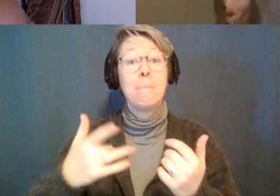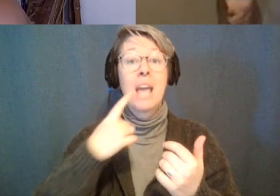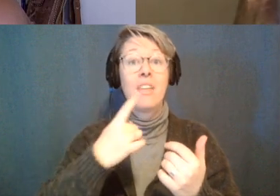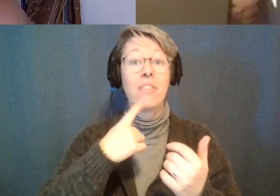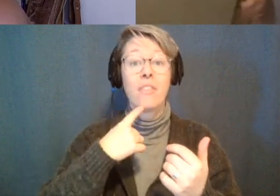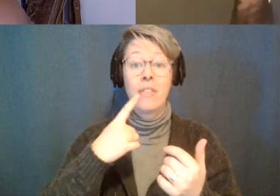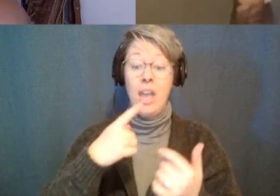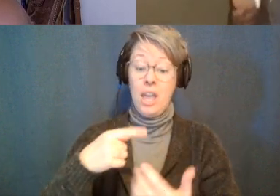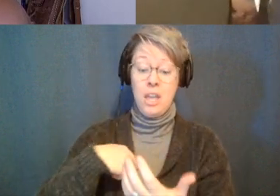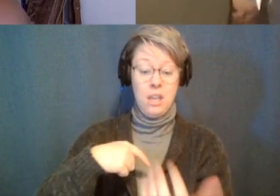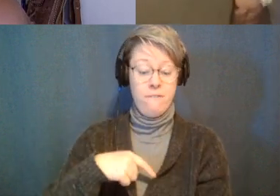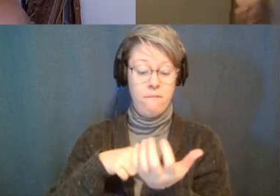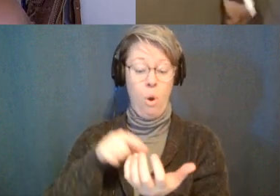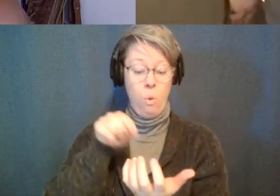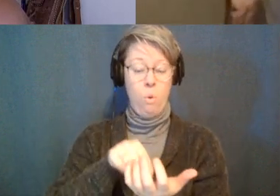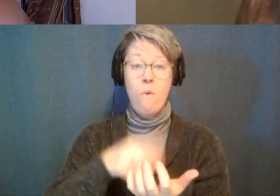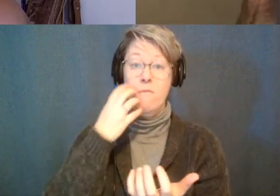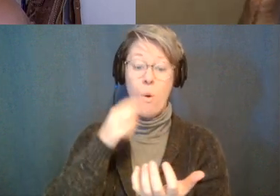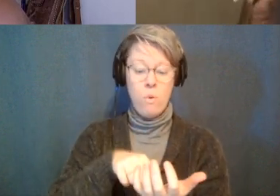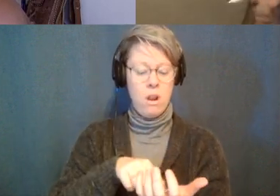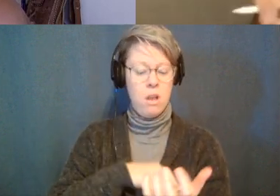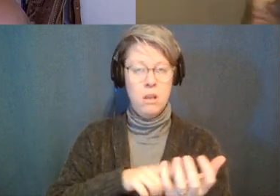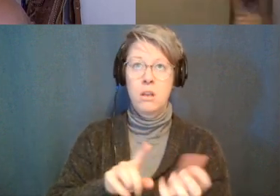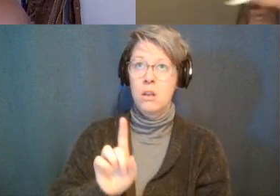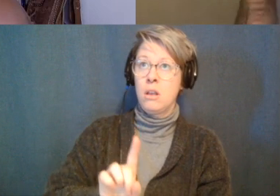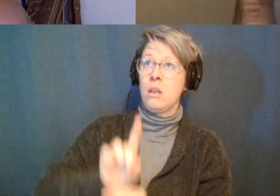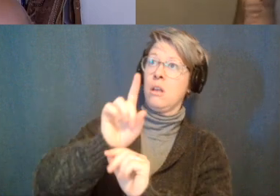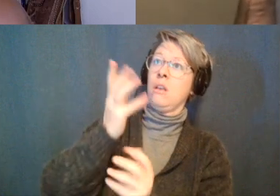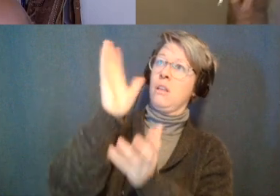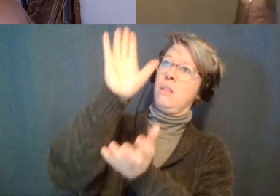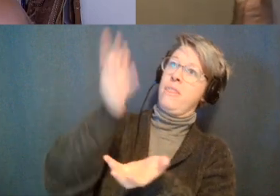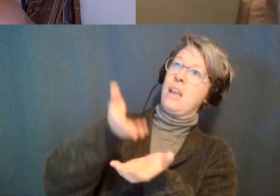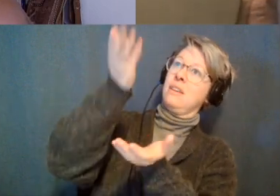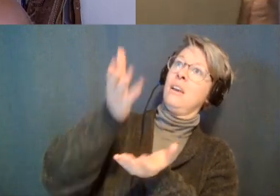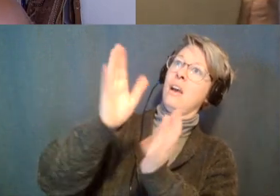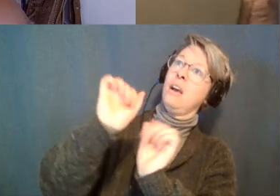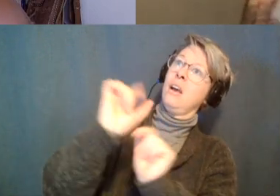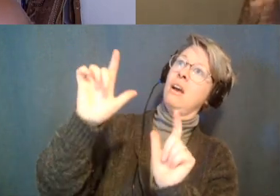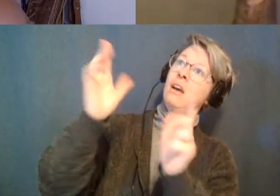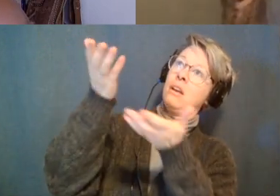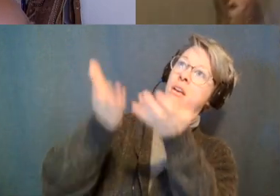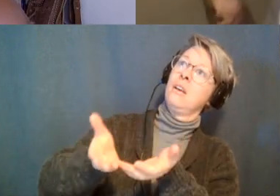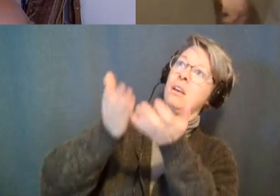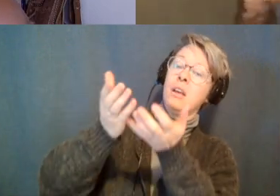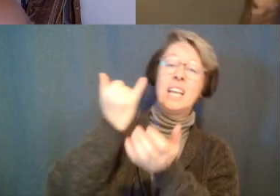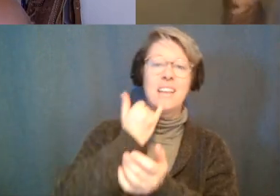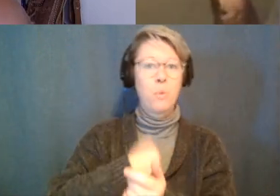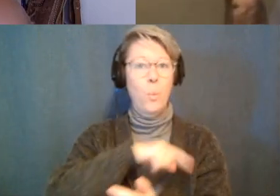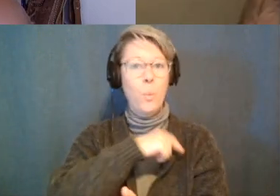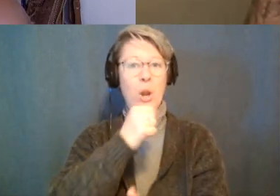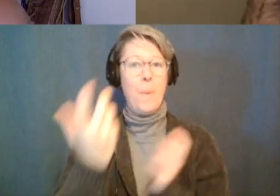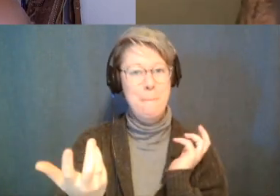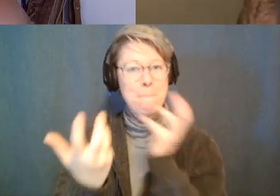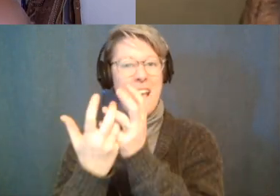phone and what that means to them and when we break out of that all of a sudden like they don't know what to do and what to